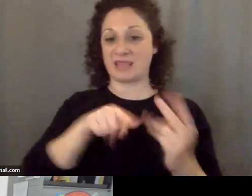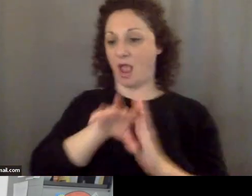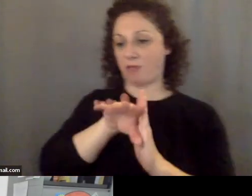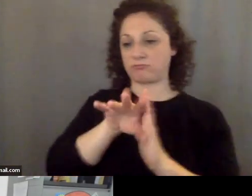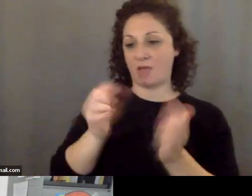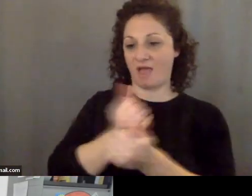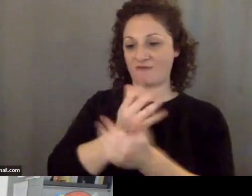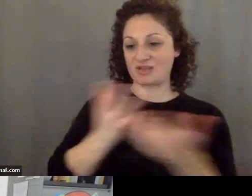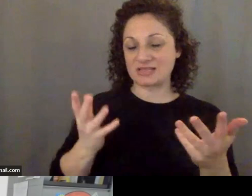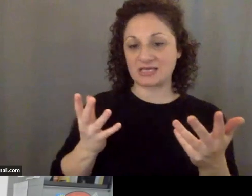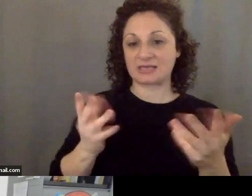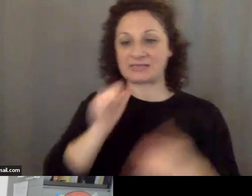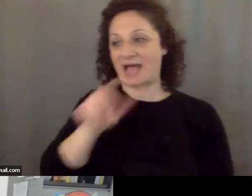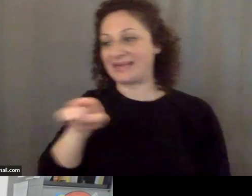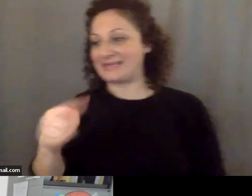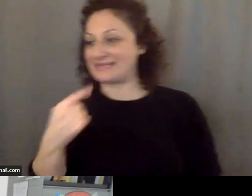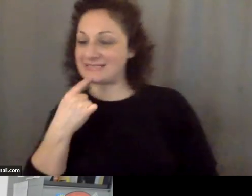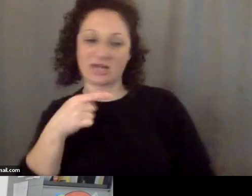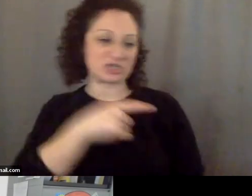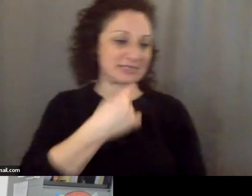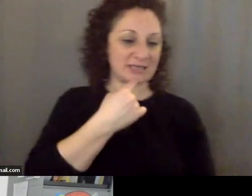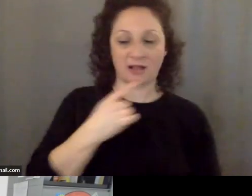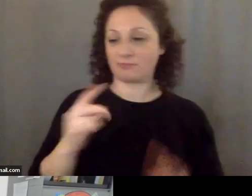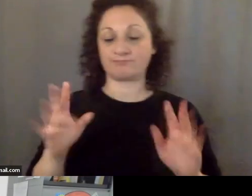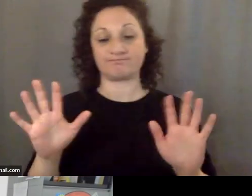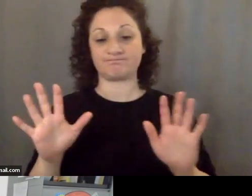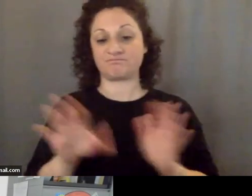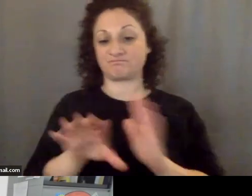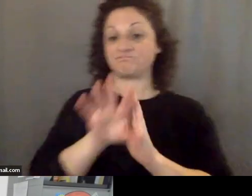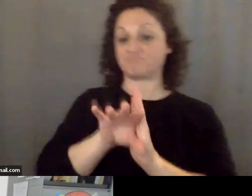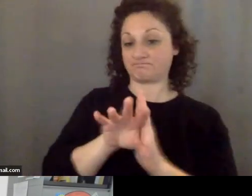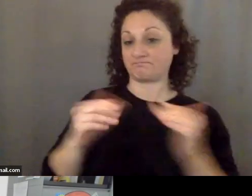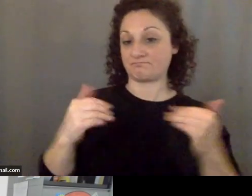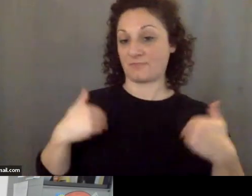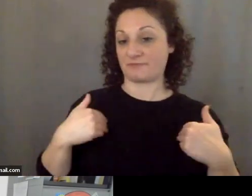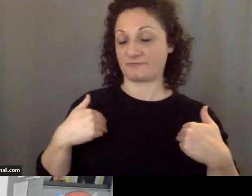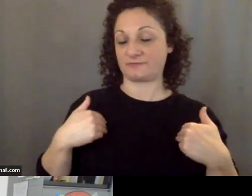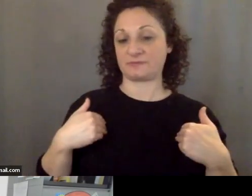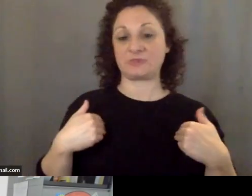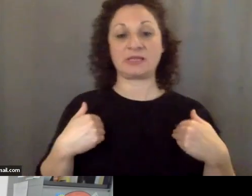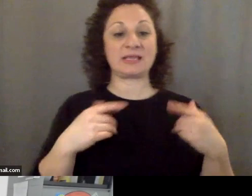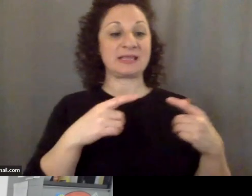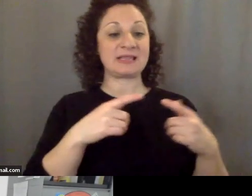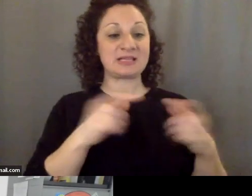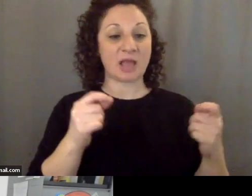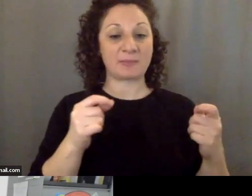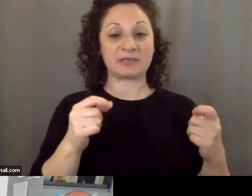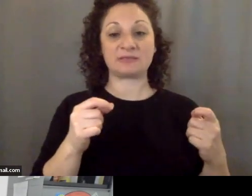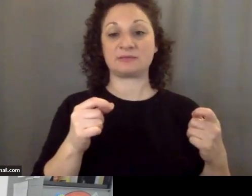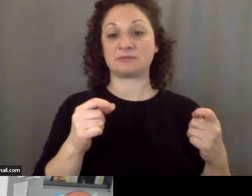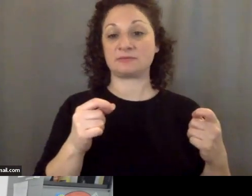not one of these he said she said situations. And the Japanese they let sailors